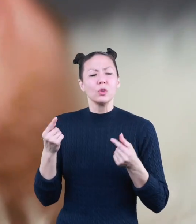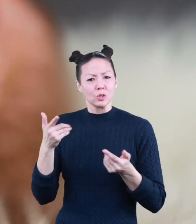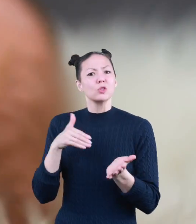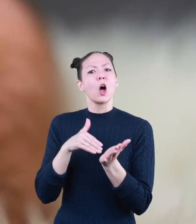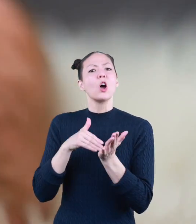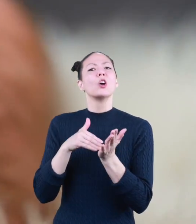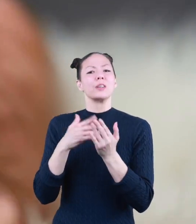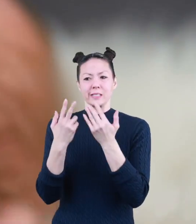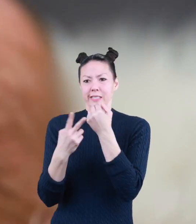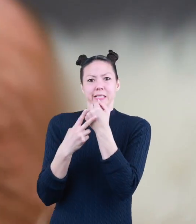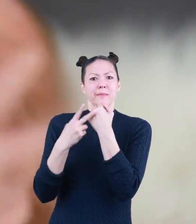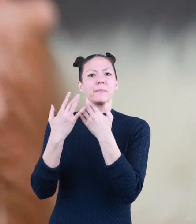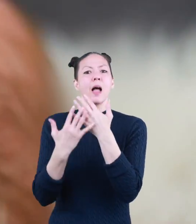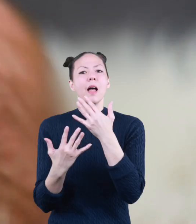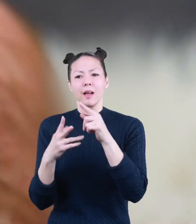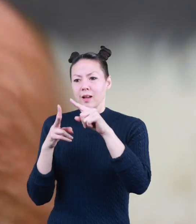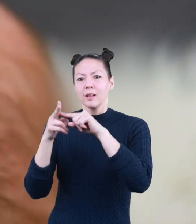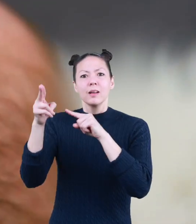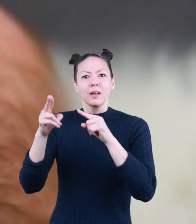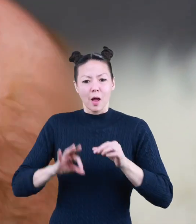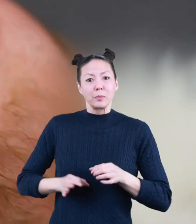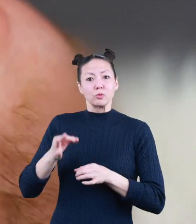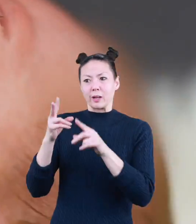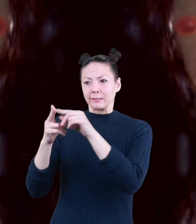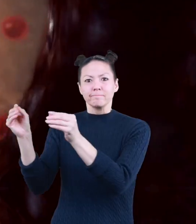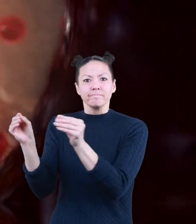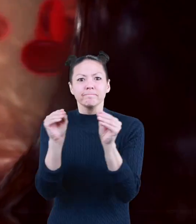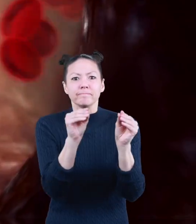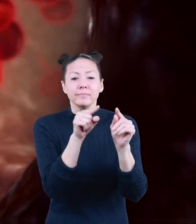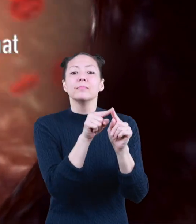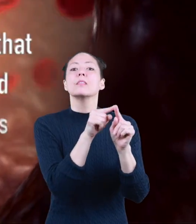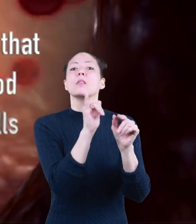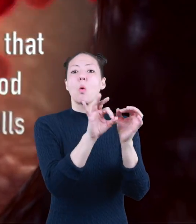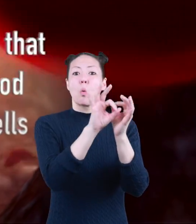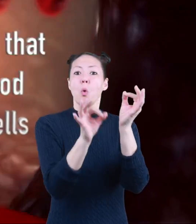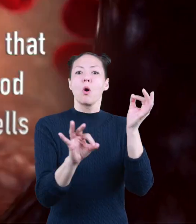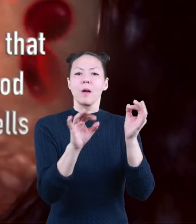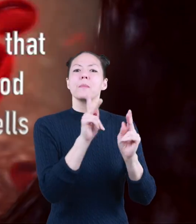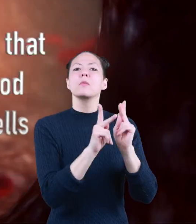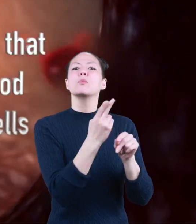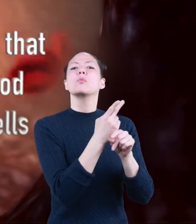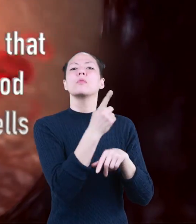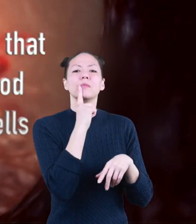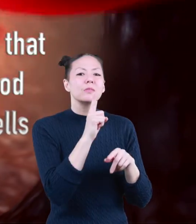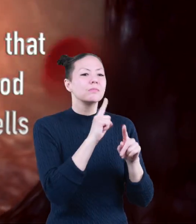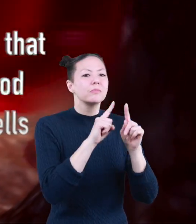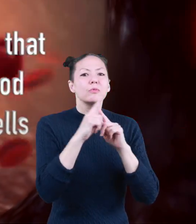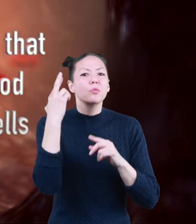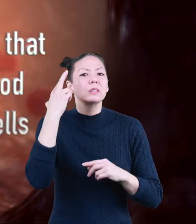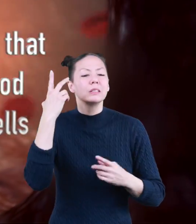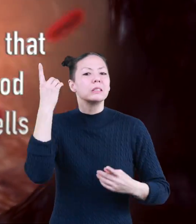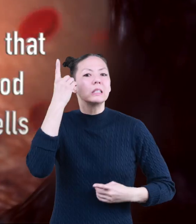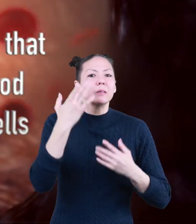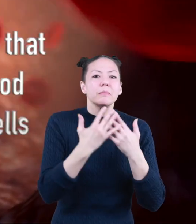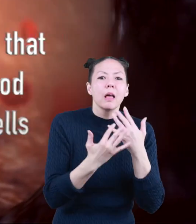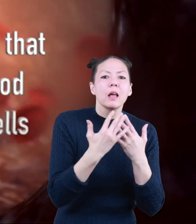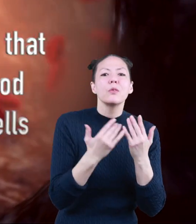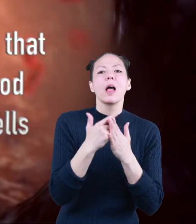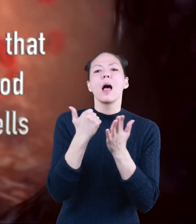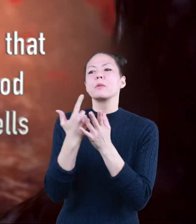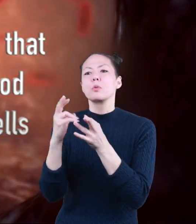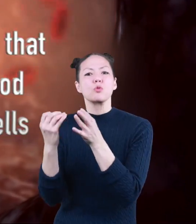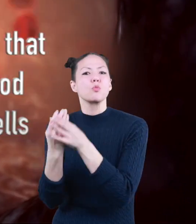a doctor saves the blood from the umbilical cord. Cord blood is used for people that have certain cancers or blood diseases